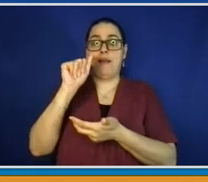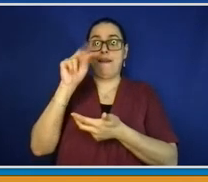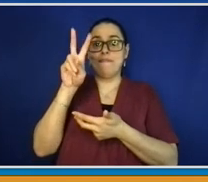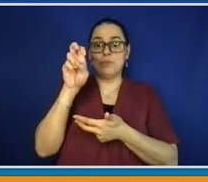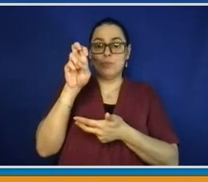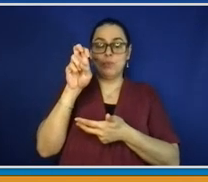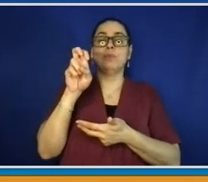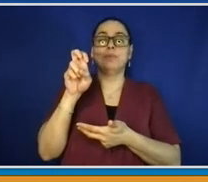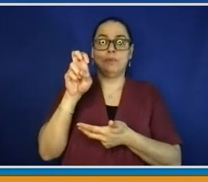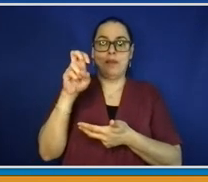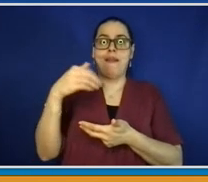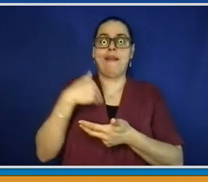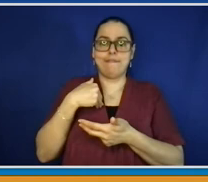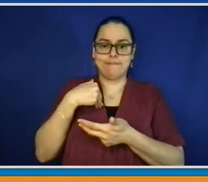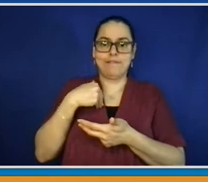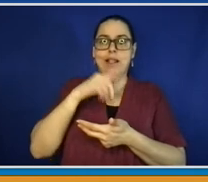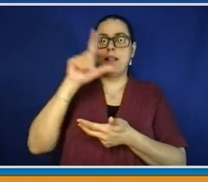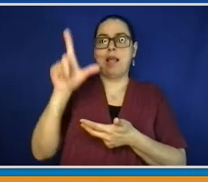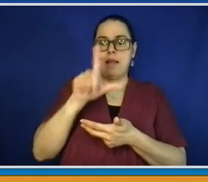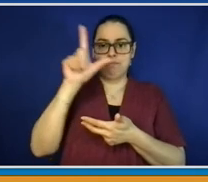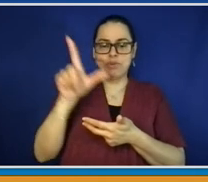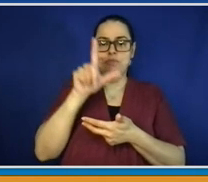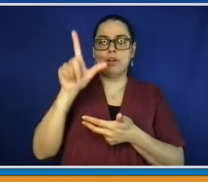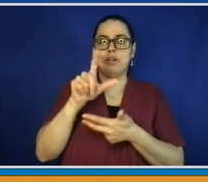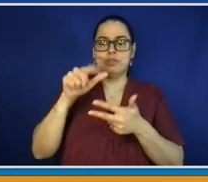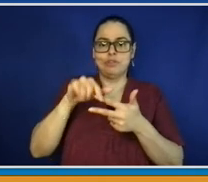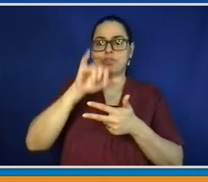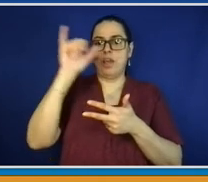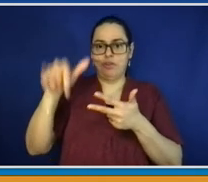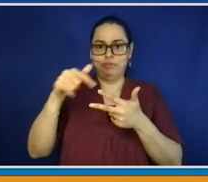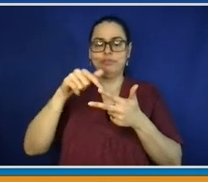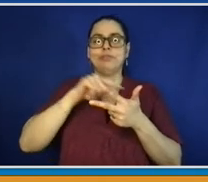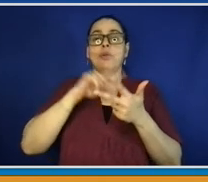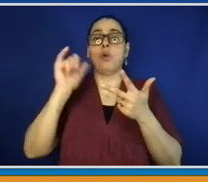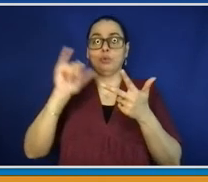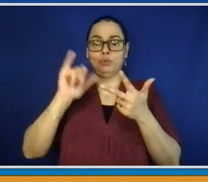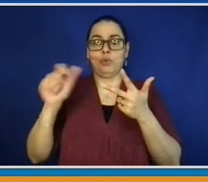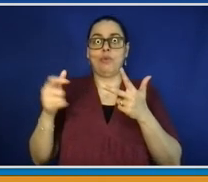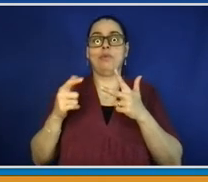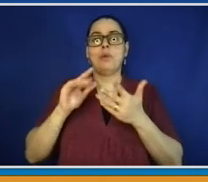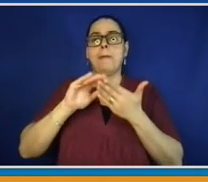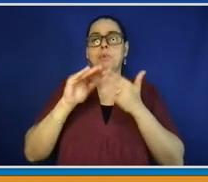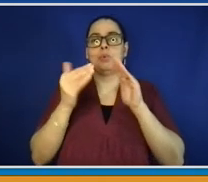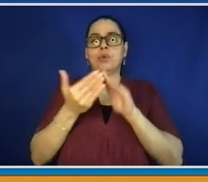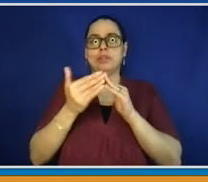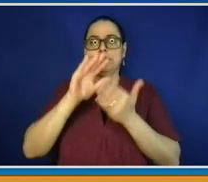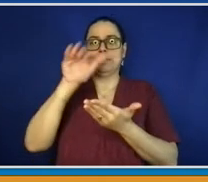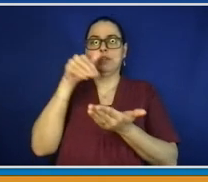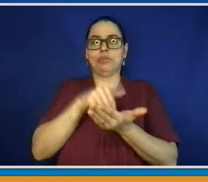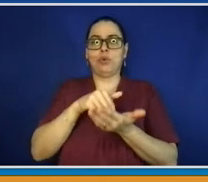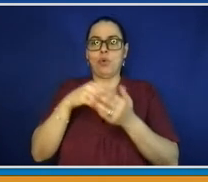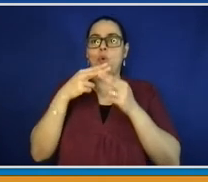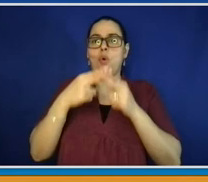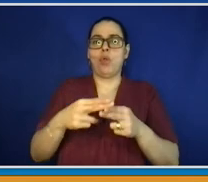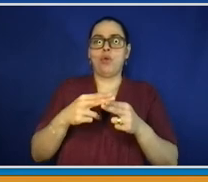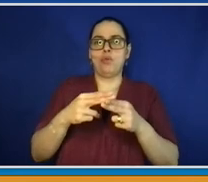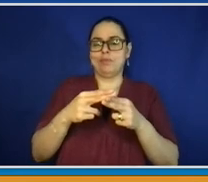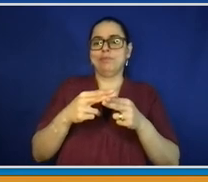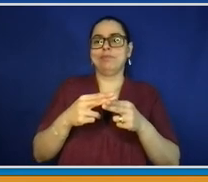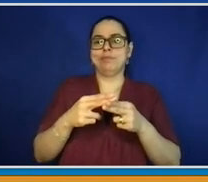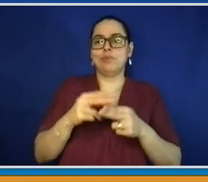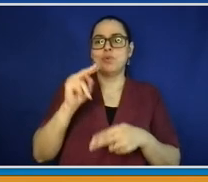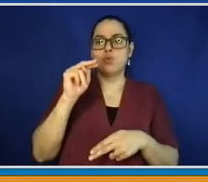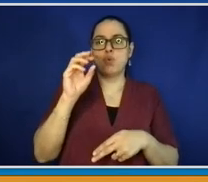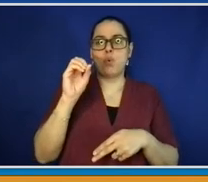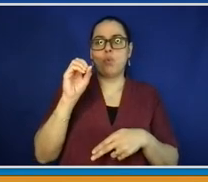voting site. And then the No Dine Hill Community Center on Fillmore Street is also an early voting center. You can vote at any of these